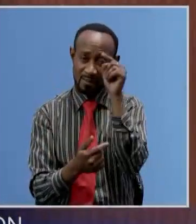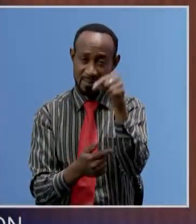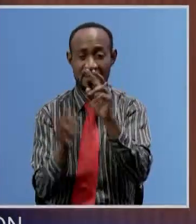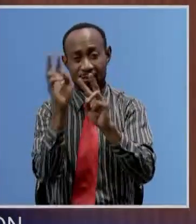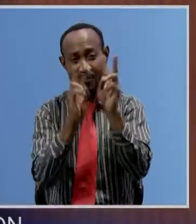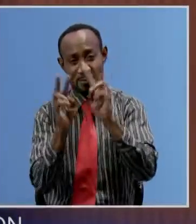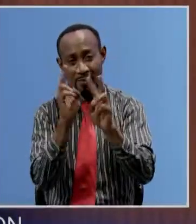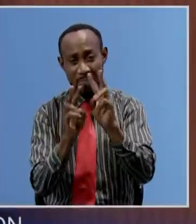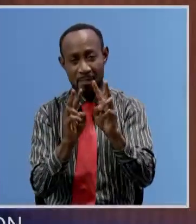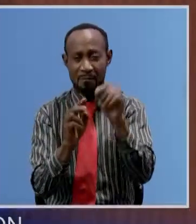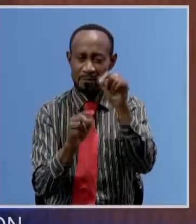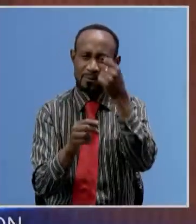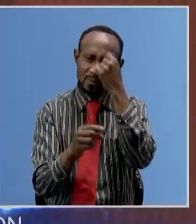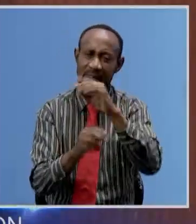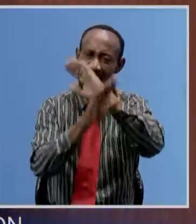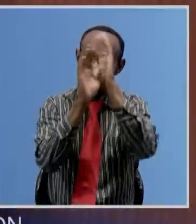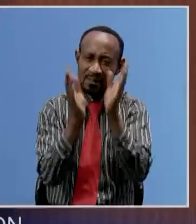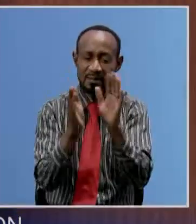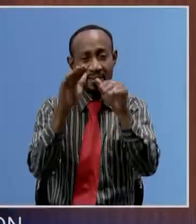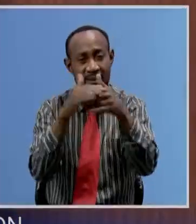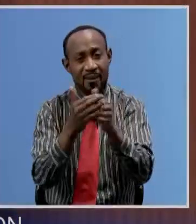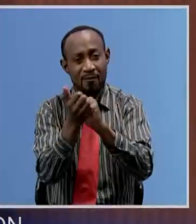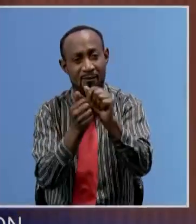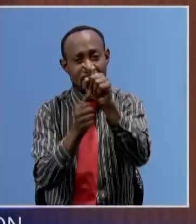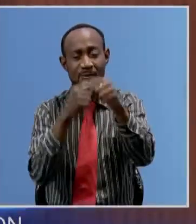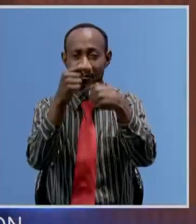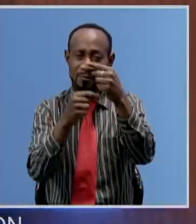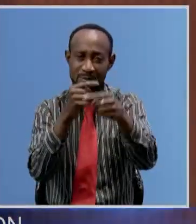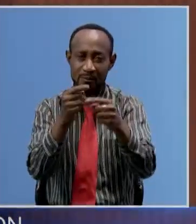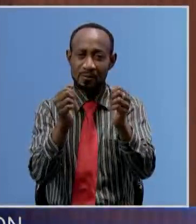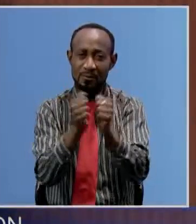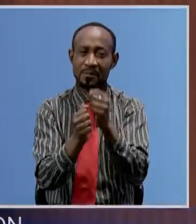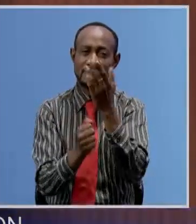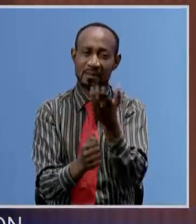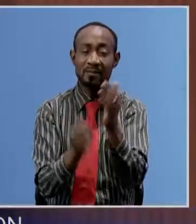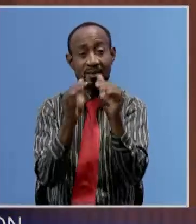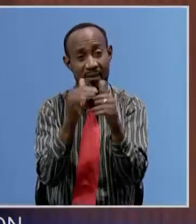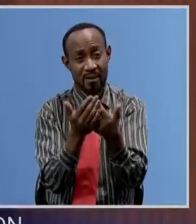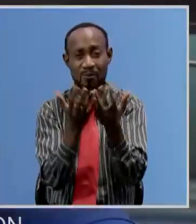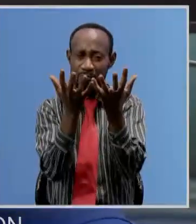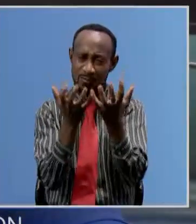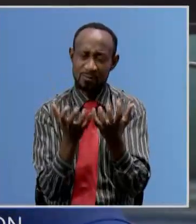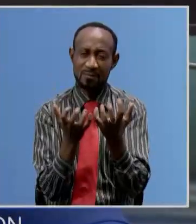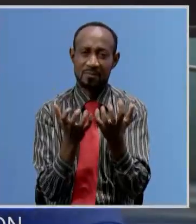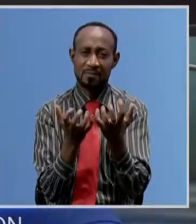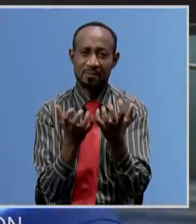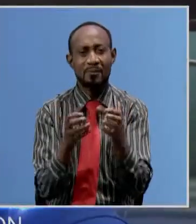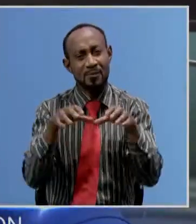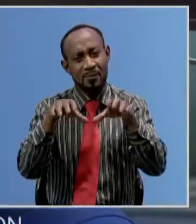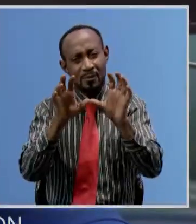for me to understand a bit on how far you have gone and how you intend to